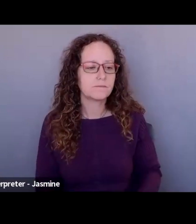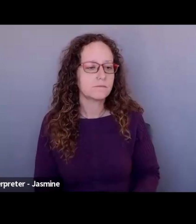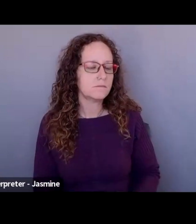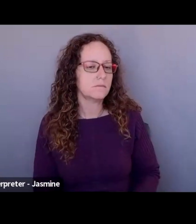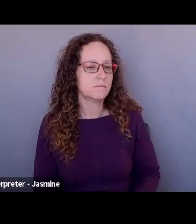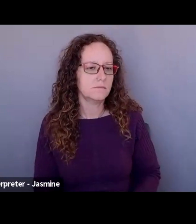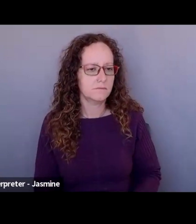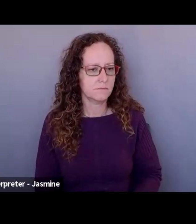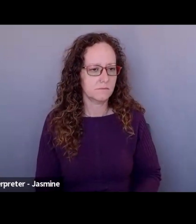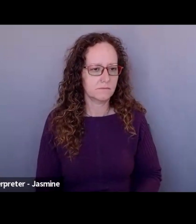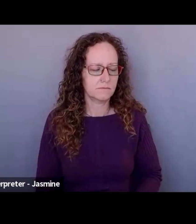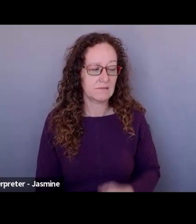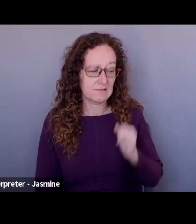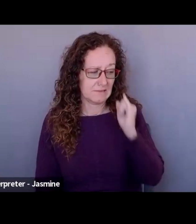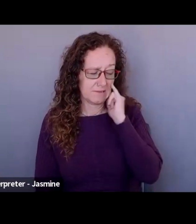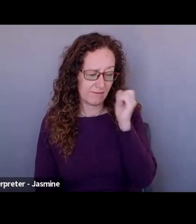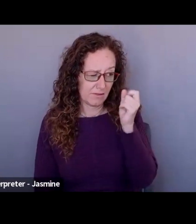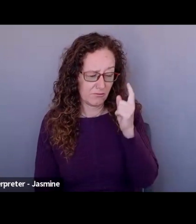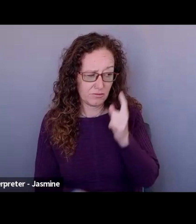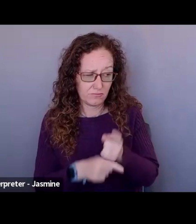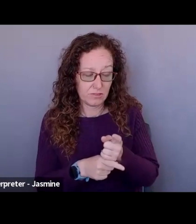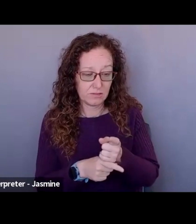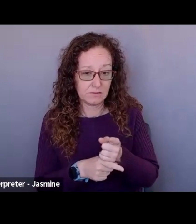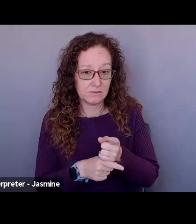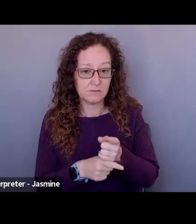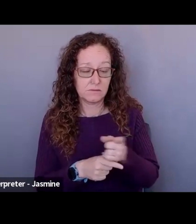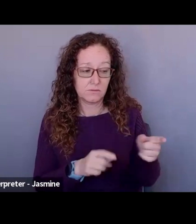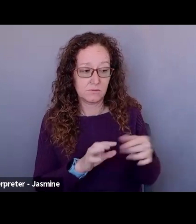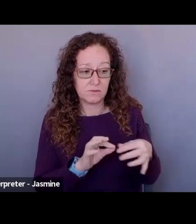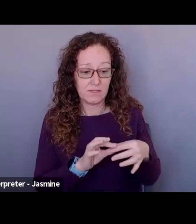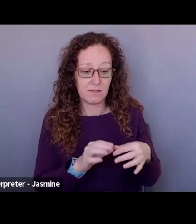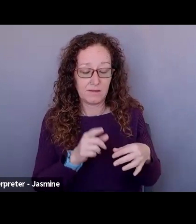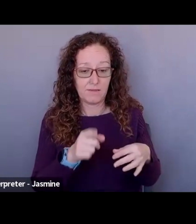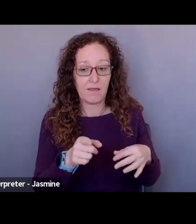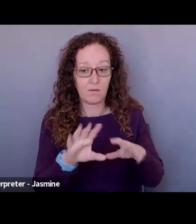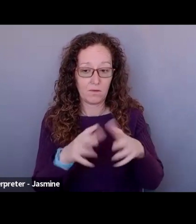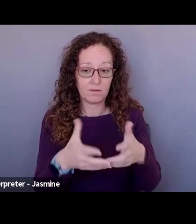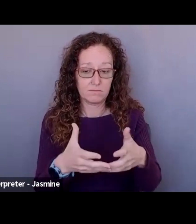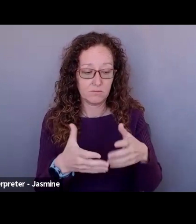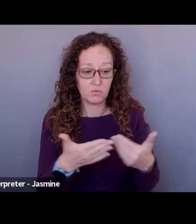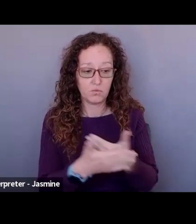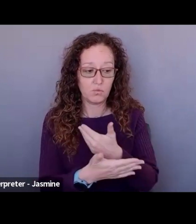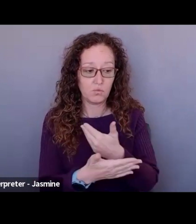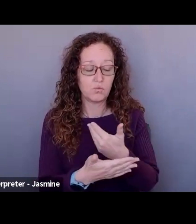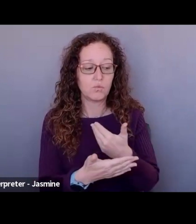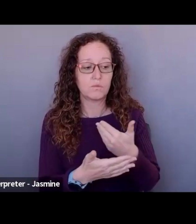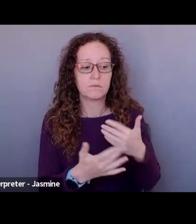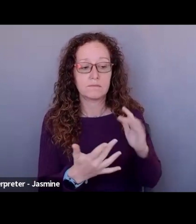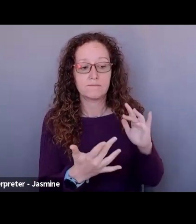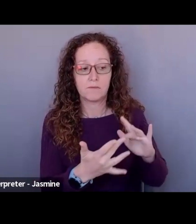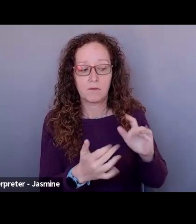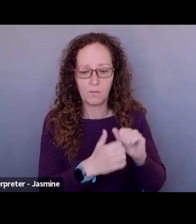Um, so if I understand correctly, you're, you're saying, um, so they're, they're kind of new to the arts and they're looking for, uh,